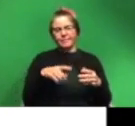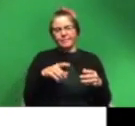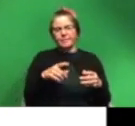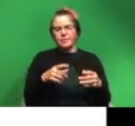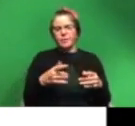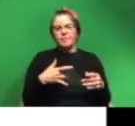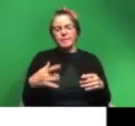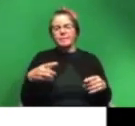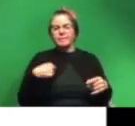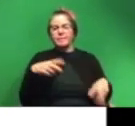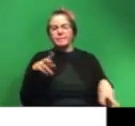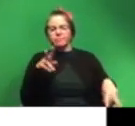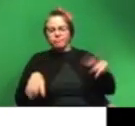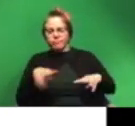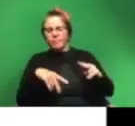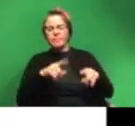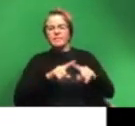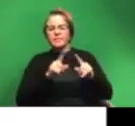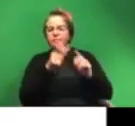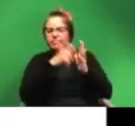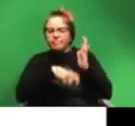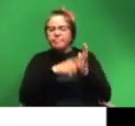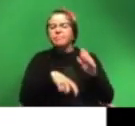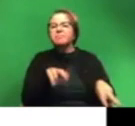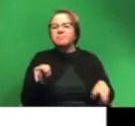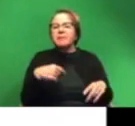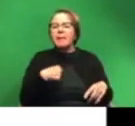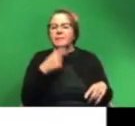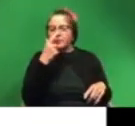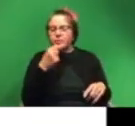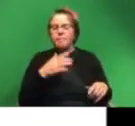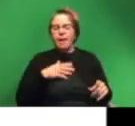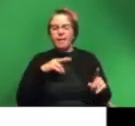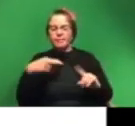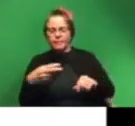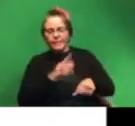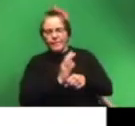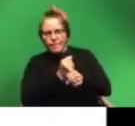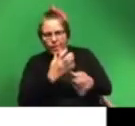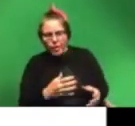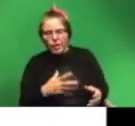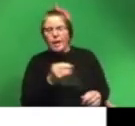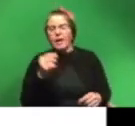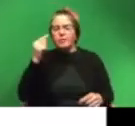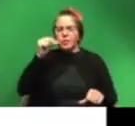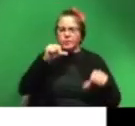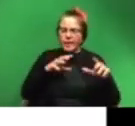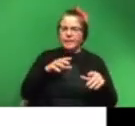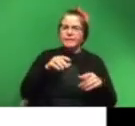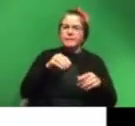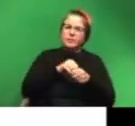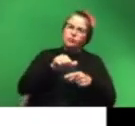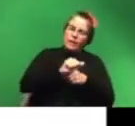observation of the literature that exists things that i've been interested in from the filmmaker standpoint and also the neuroscientist in training standpoint